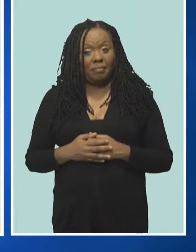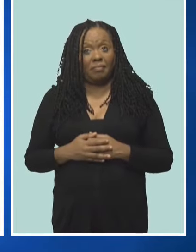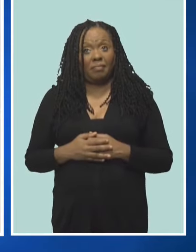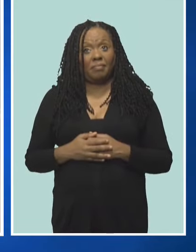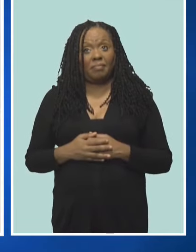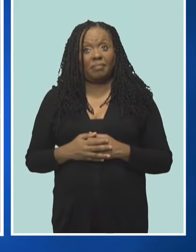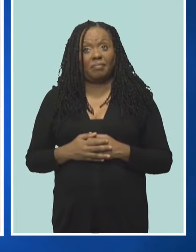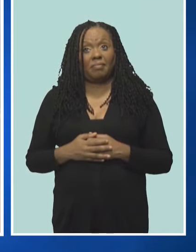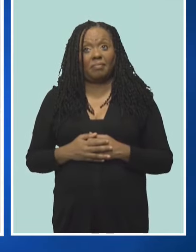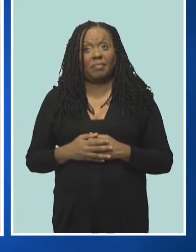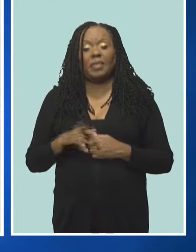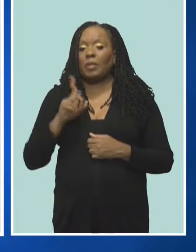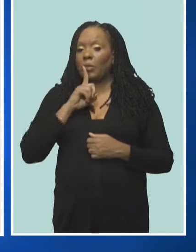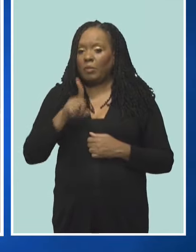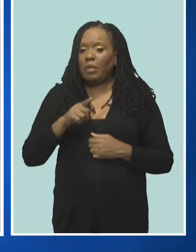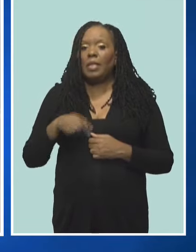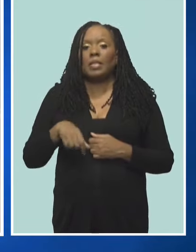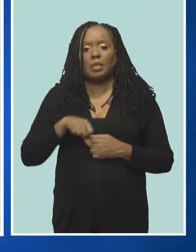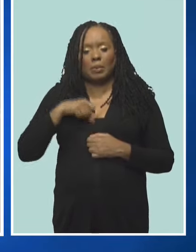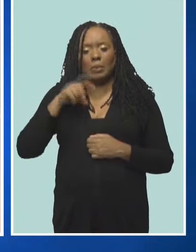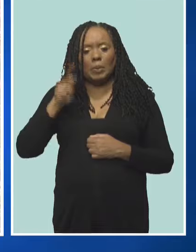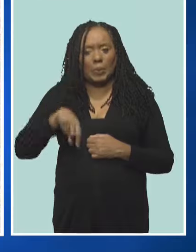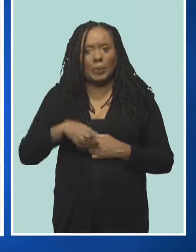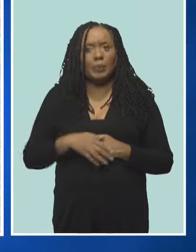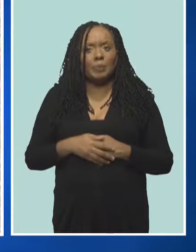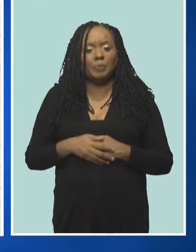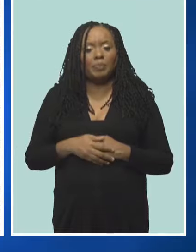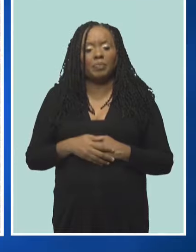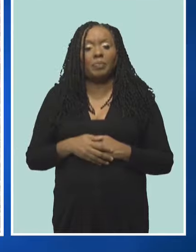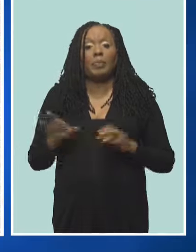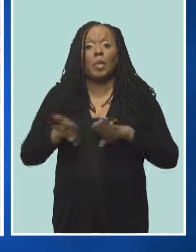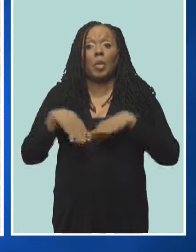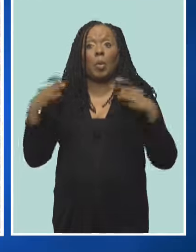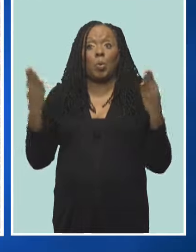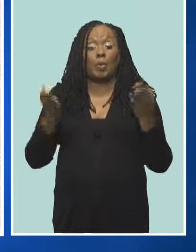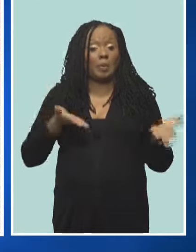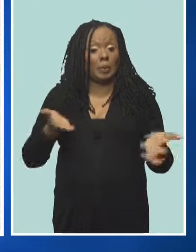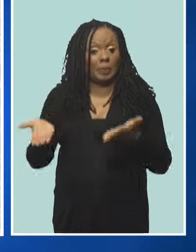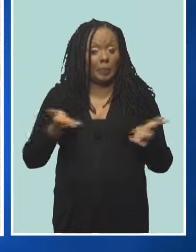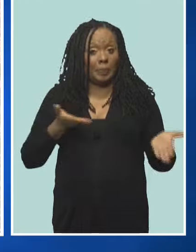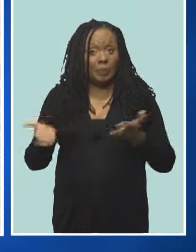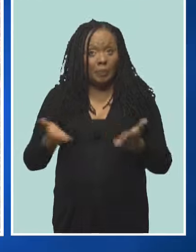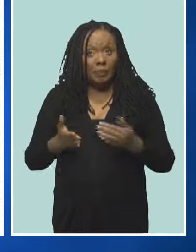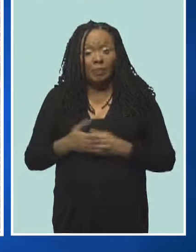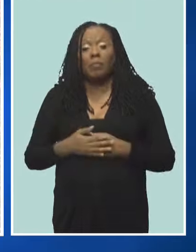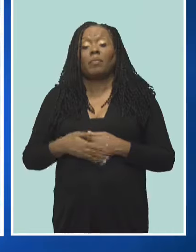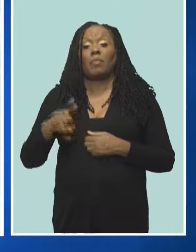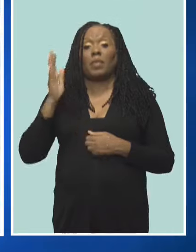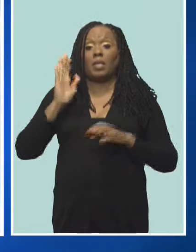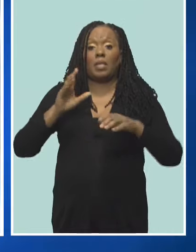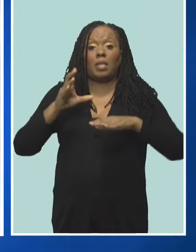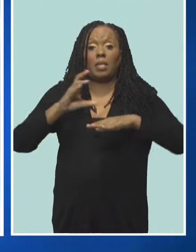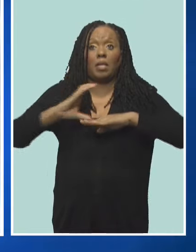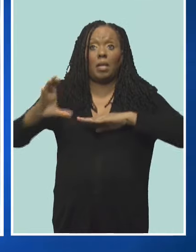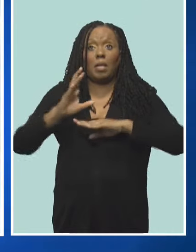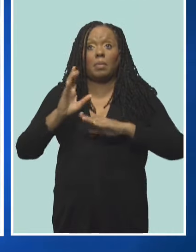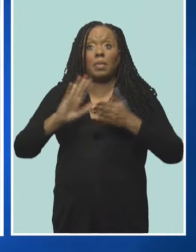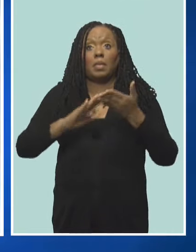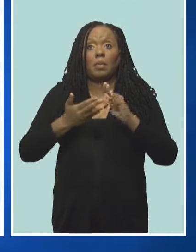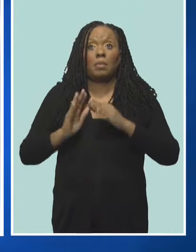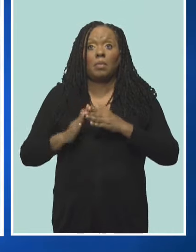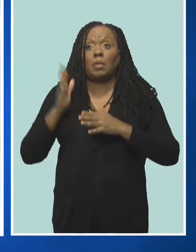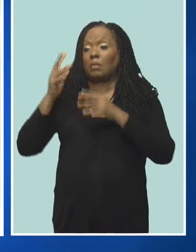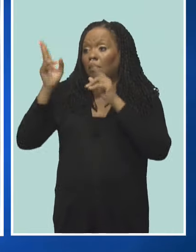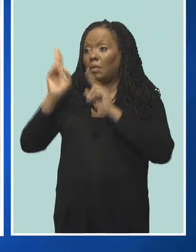not to be underestimated at all. During the opening ceremony, the Order of the Caribbean Community will be conferred